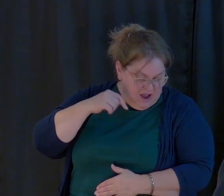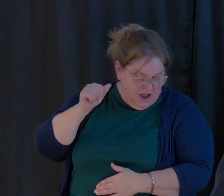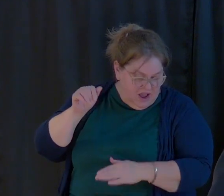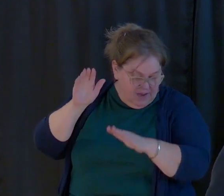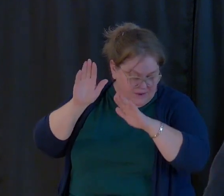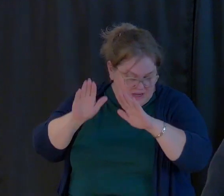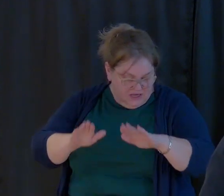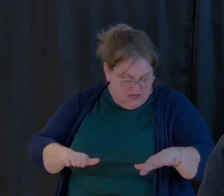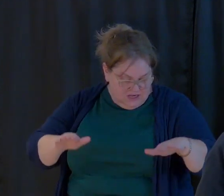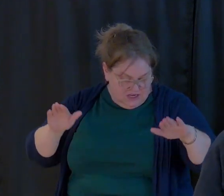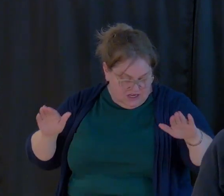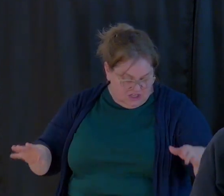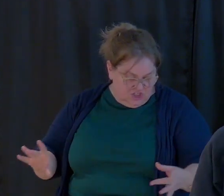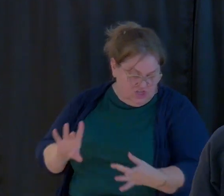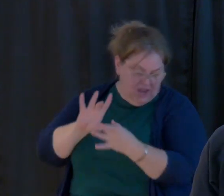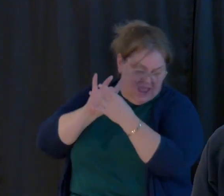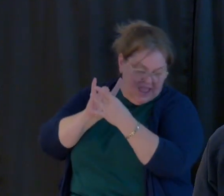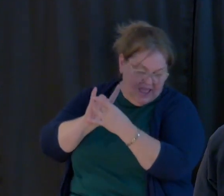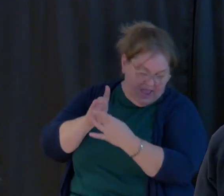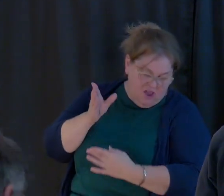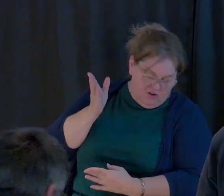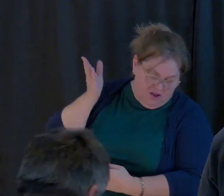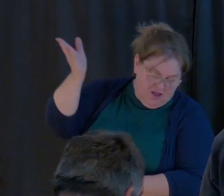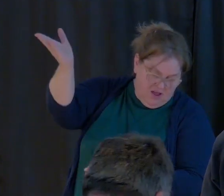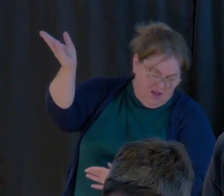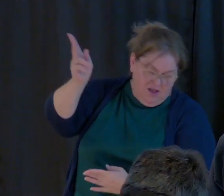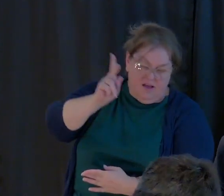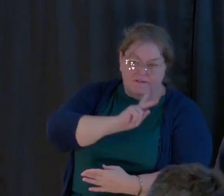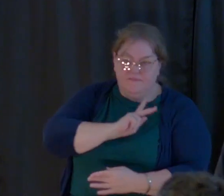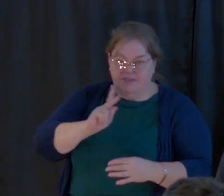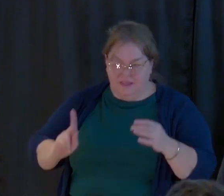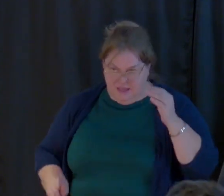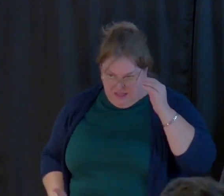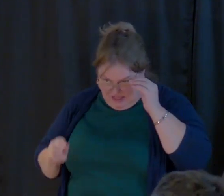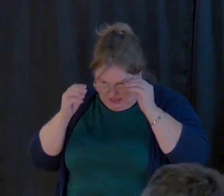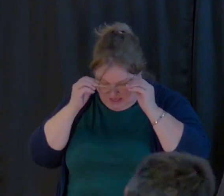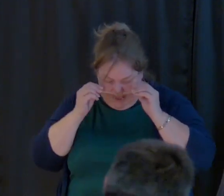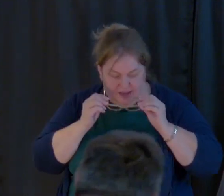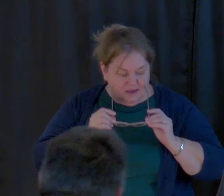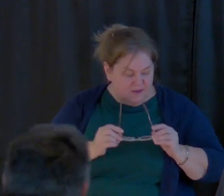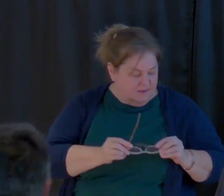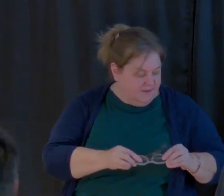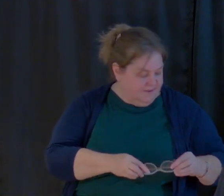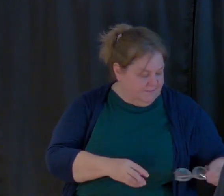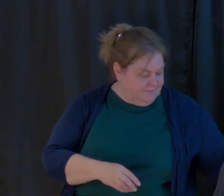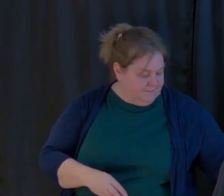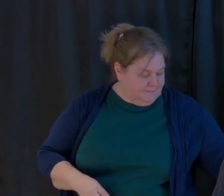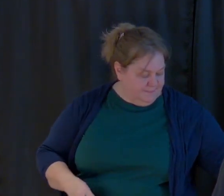I'm a child of the King.